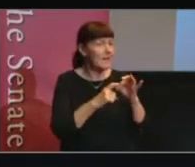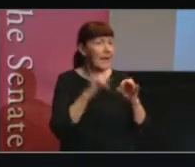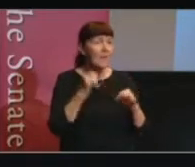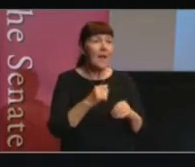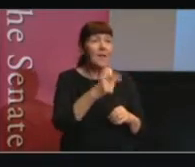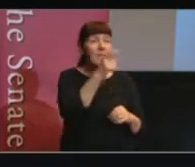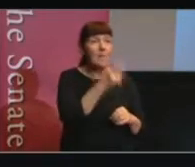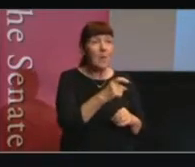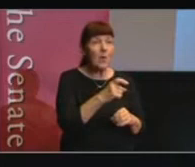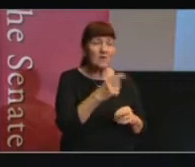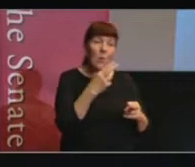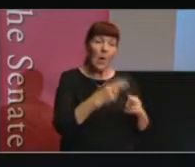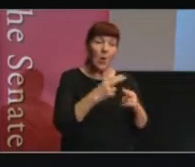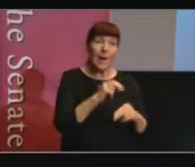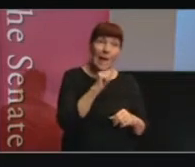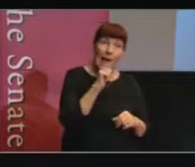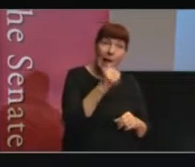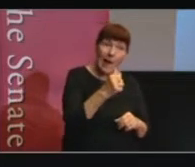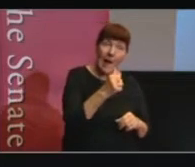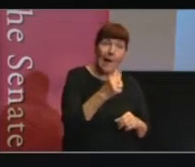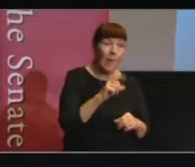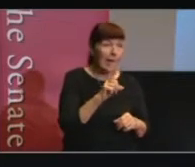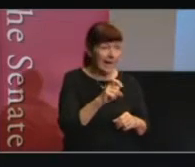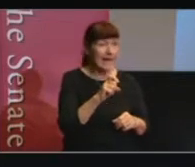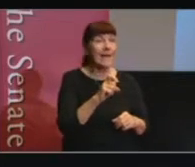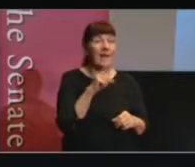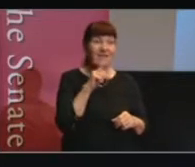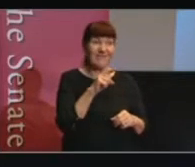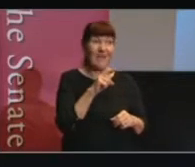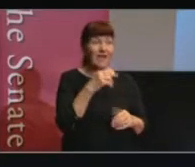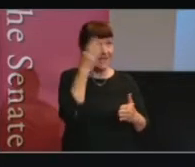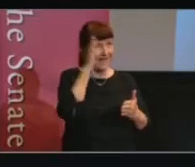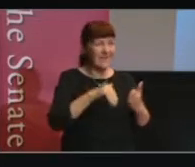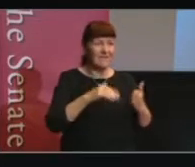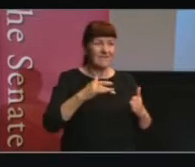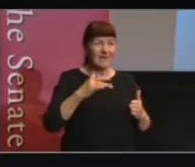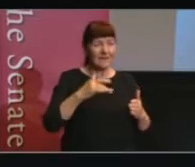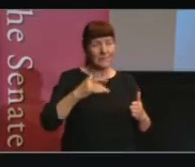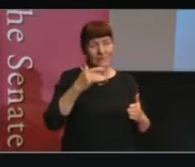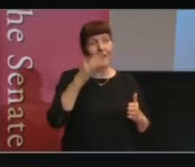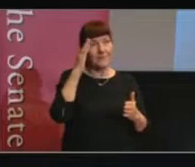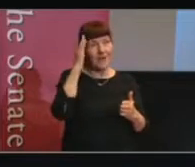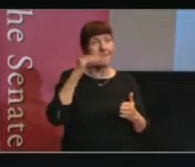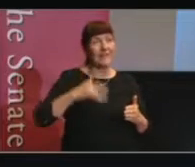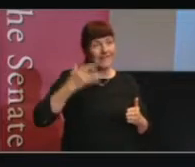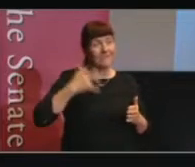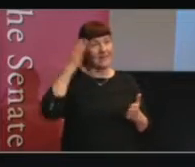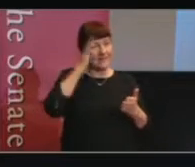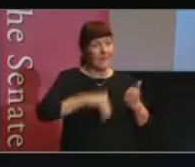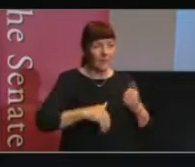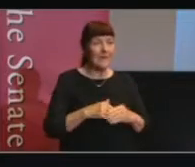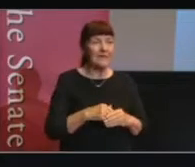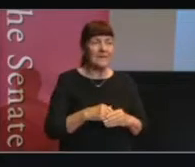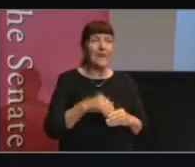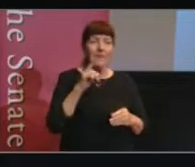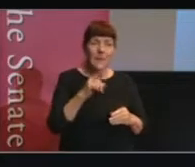quick like or click is the one with lived experience. And even though their social media post might not be valuable, it might tell us that